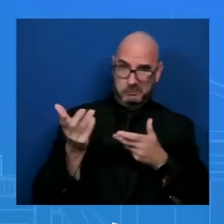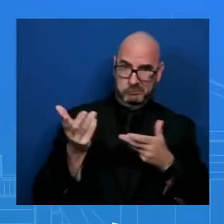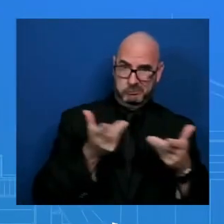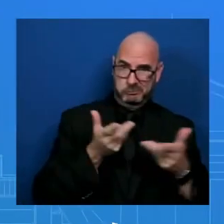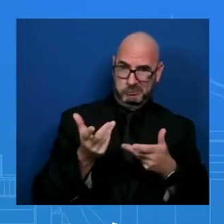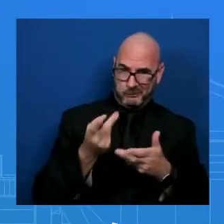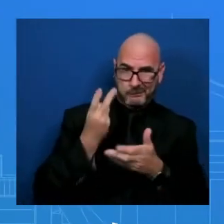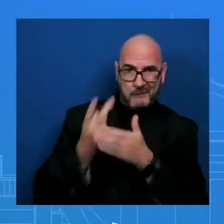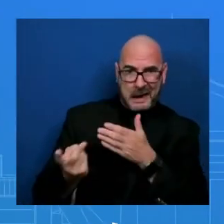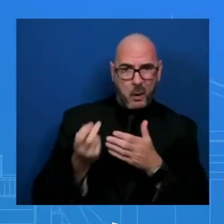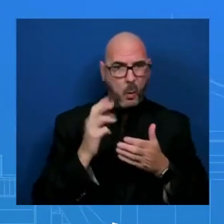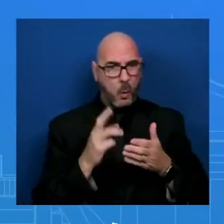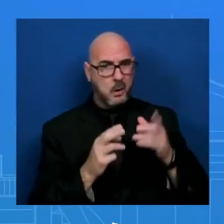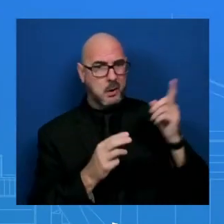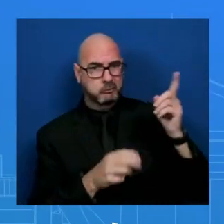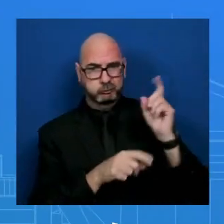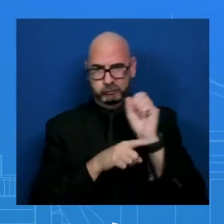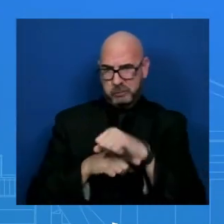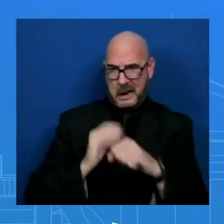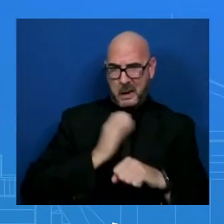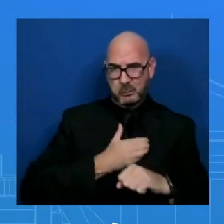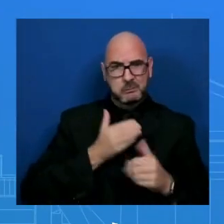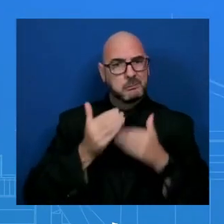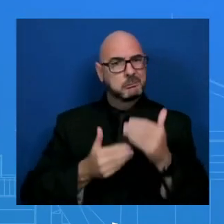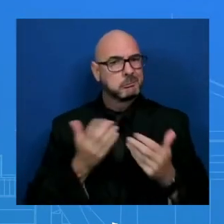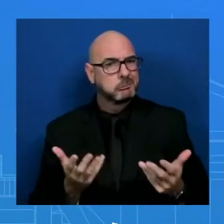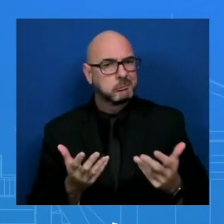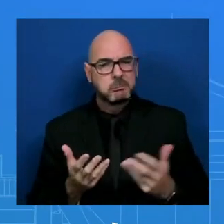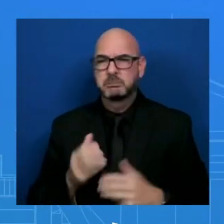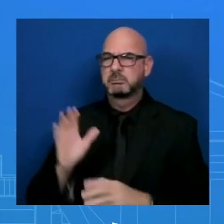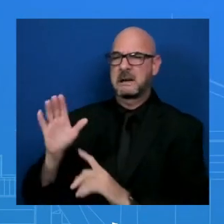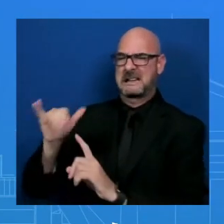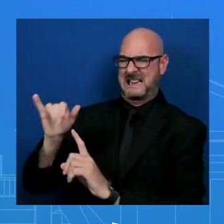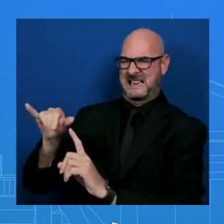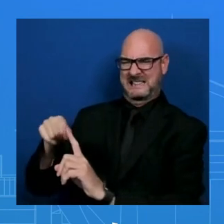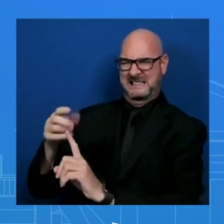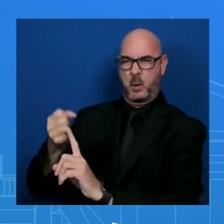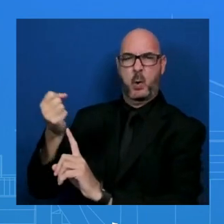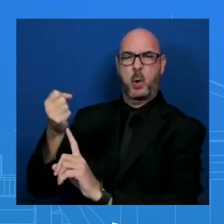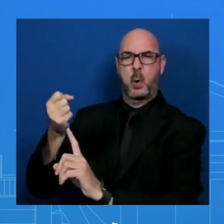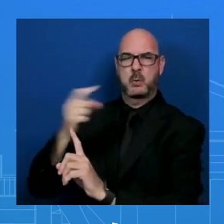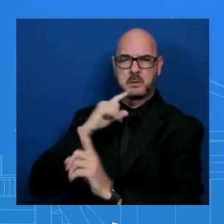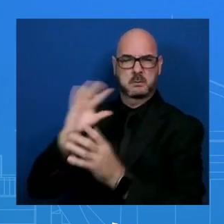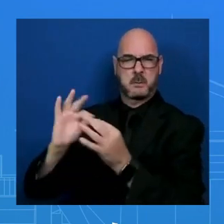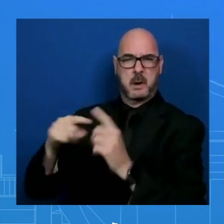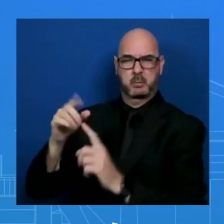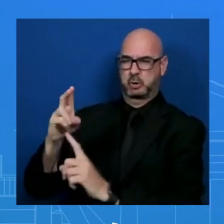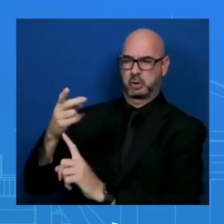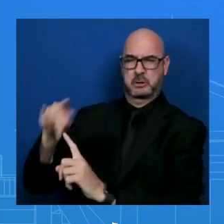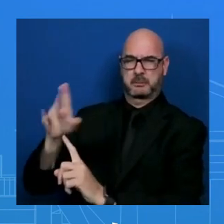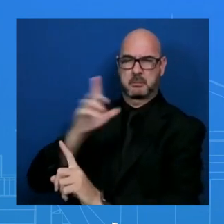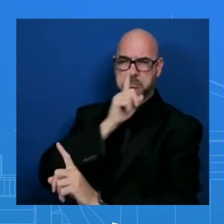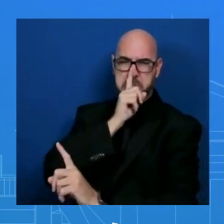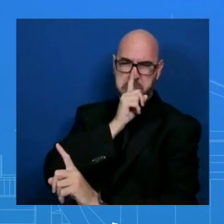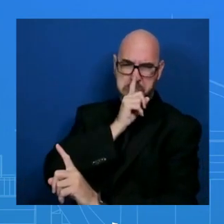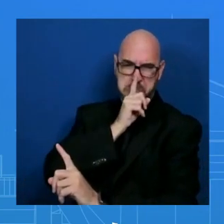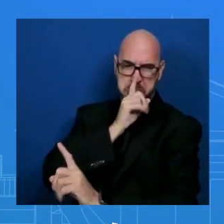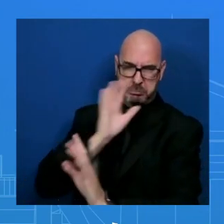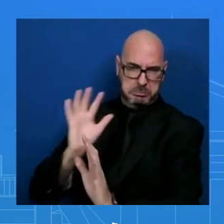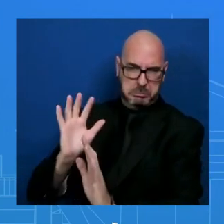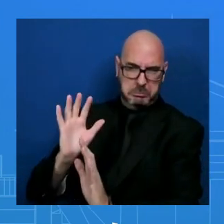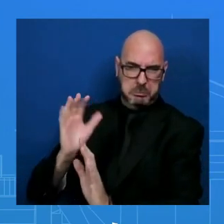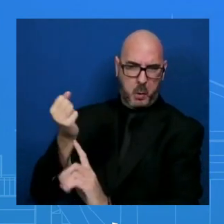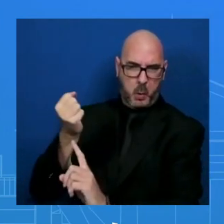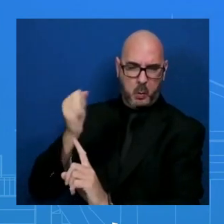going to withhold comment on the particular chip in question until we get more information about precisely its